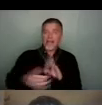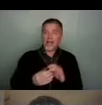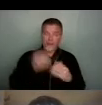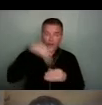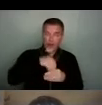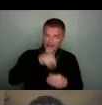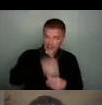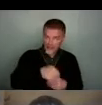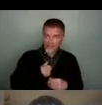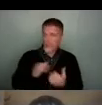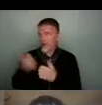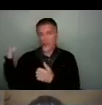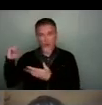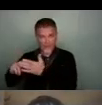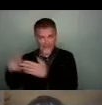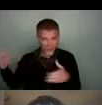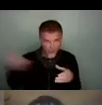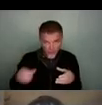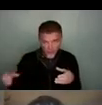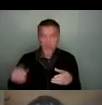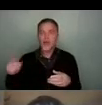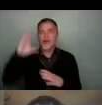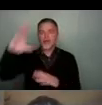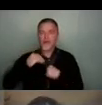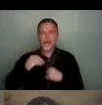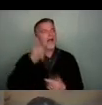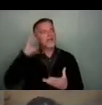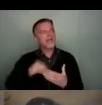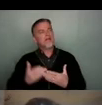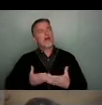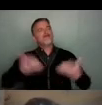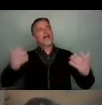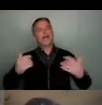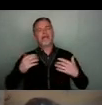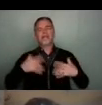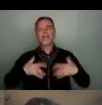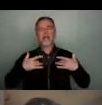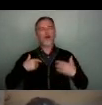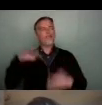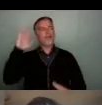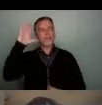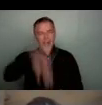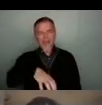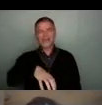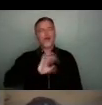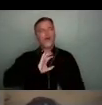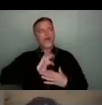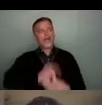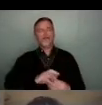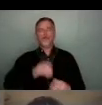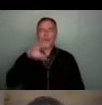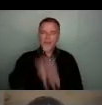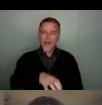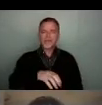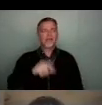were offering from our partner organizations reported experiencing a greater sense of place and connection. They talked a lot about the mental